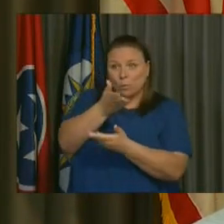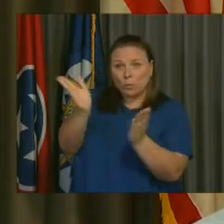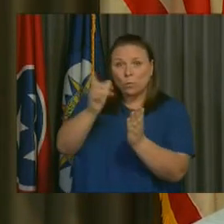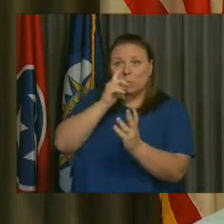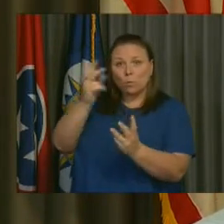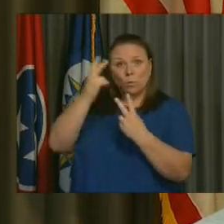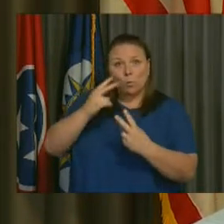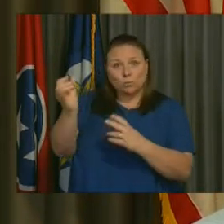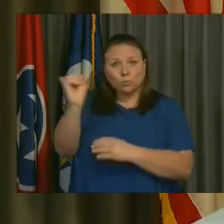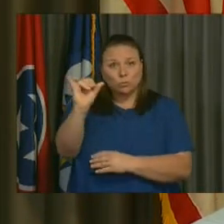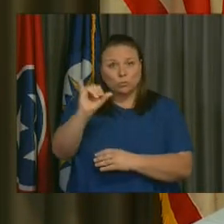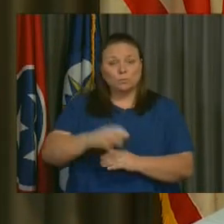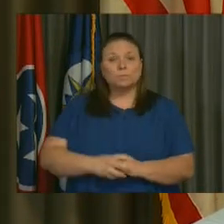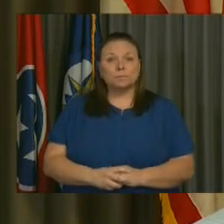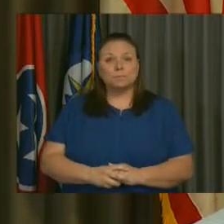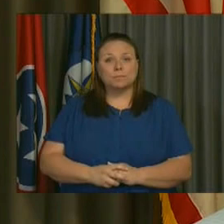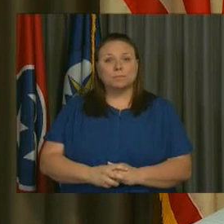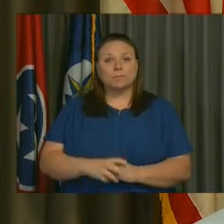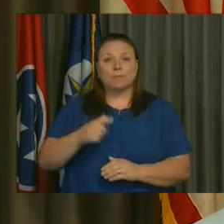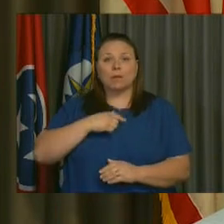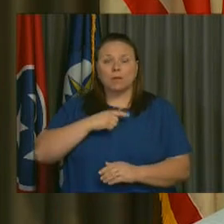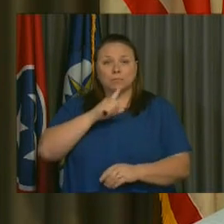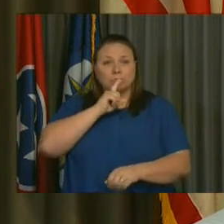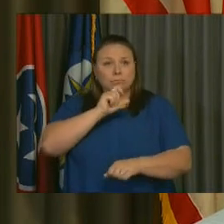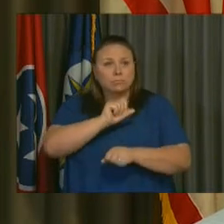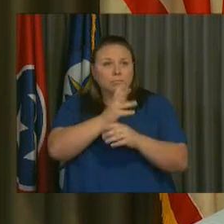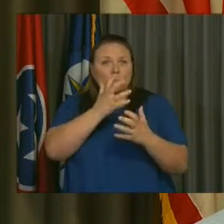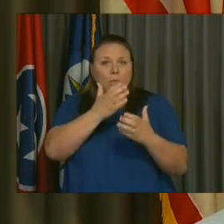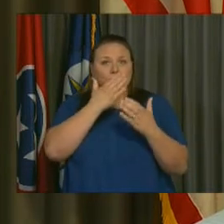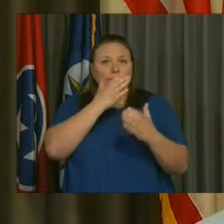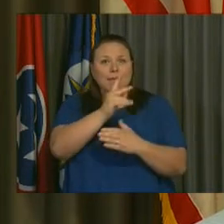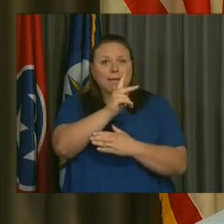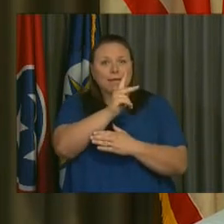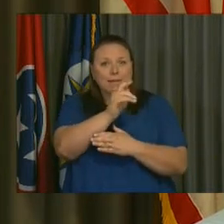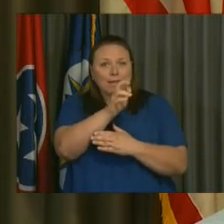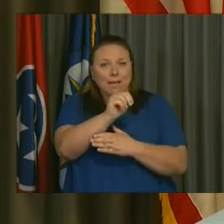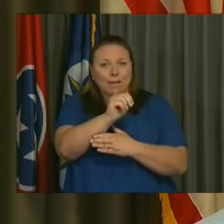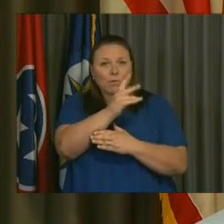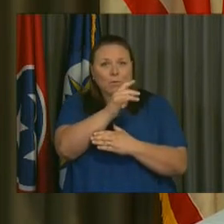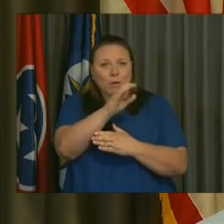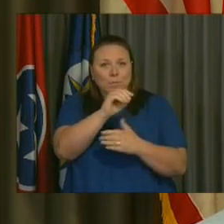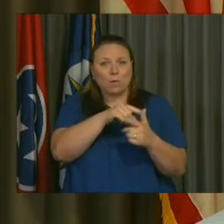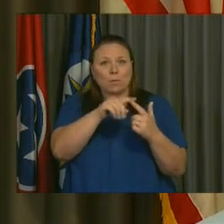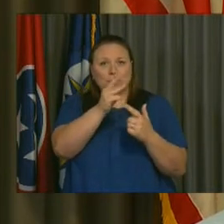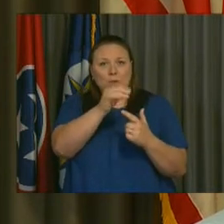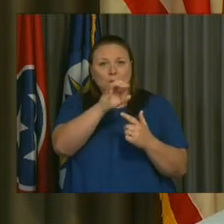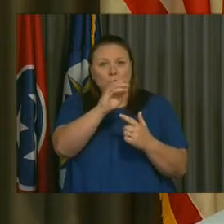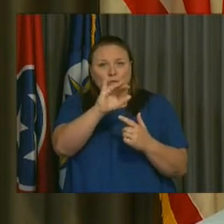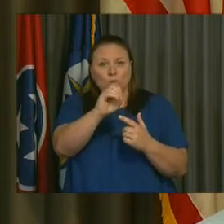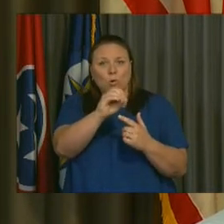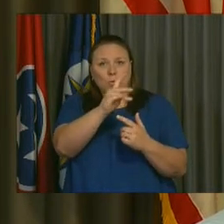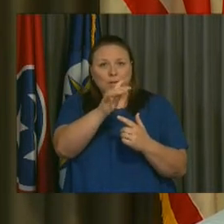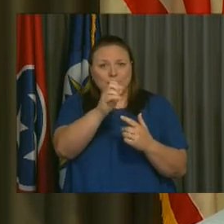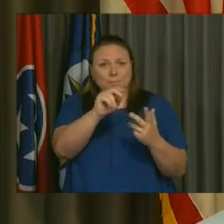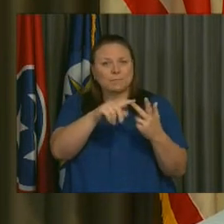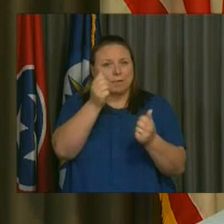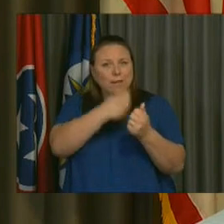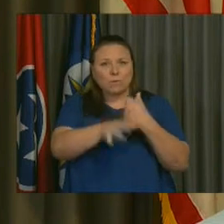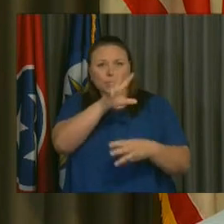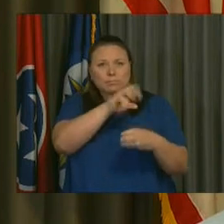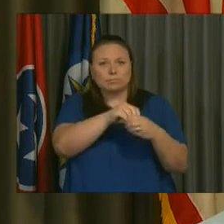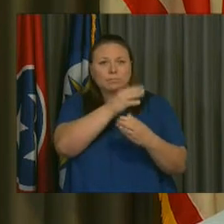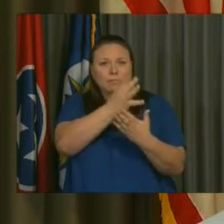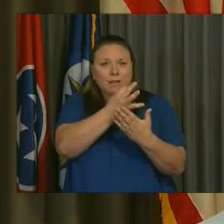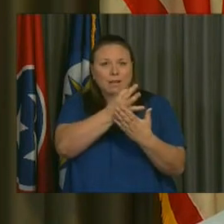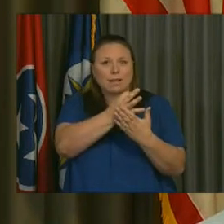is listening in, and I particularly want to thank Kevin Crumbo, Kristen Wilson, and Mary Jo Wiginton, and everyone in Metro Finance, Talia,